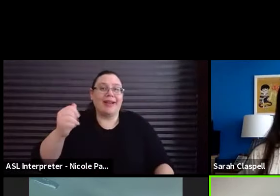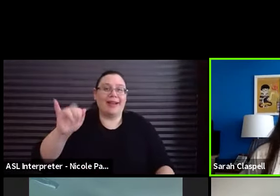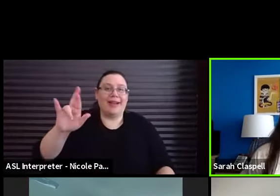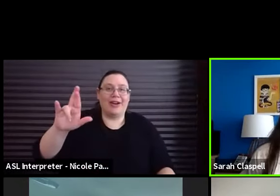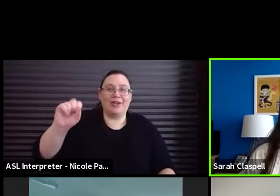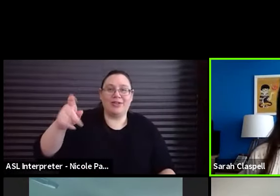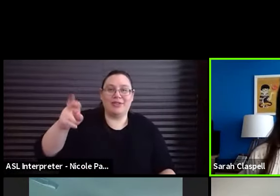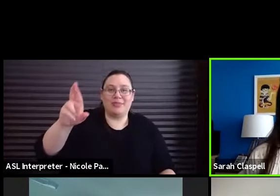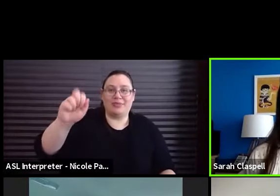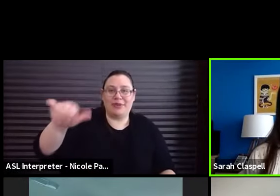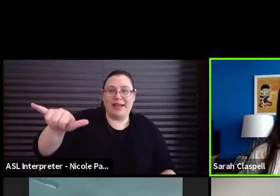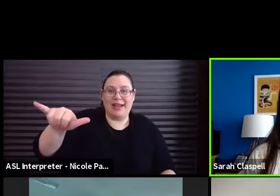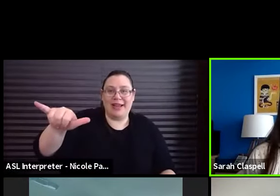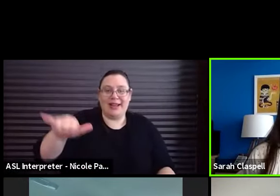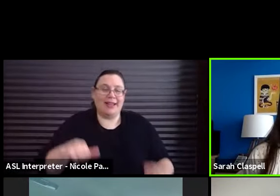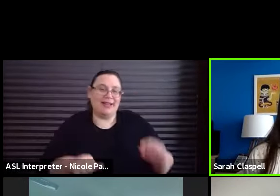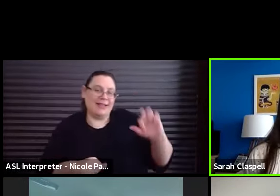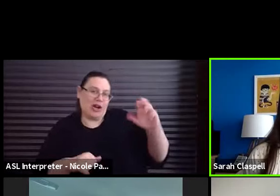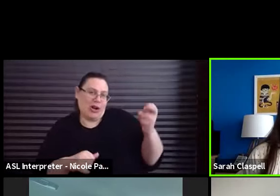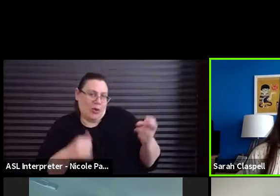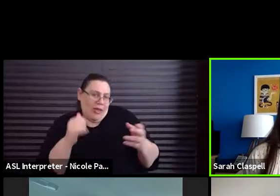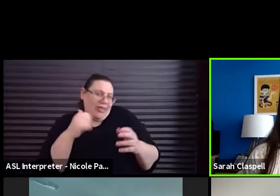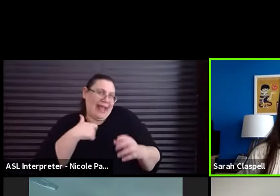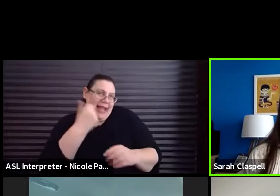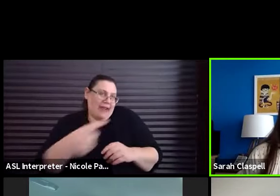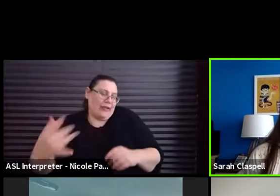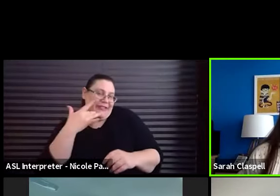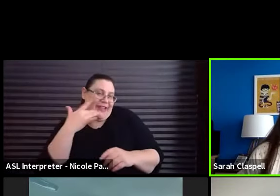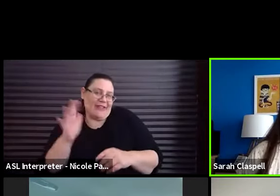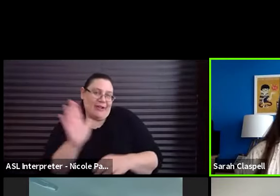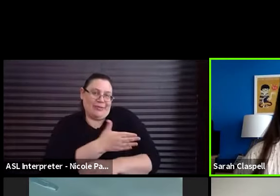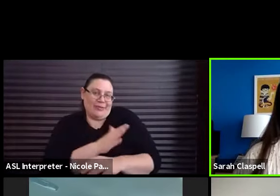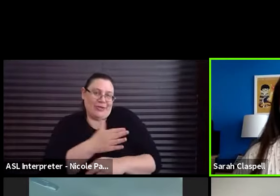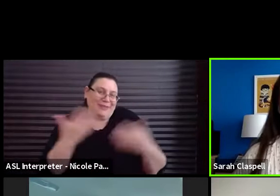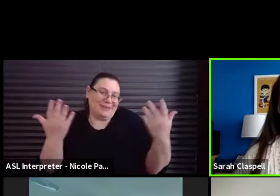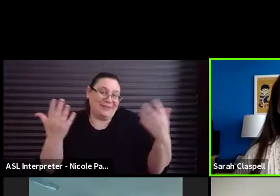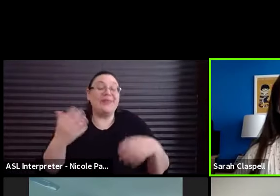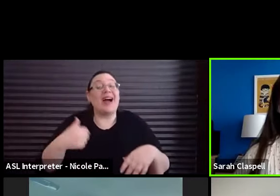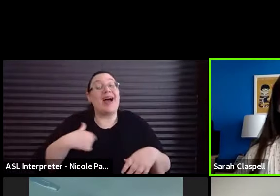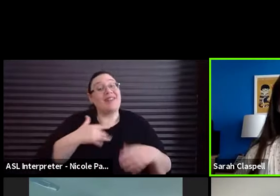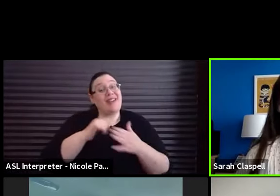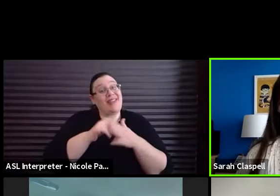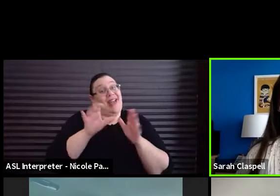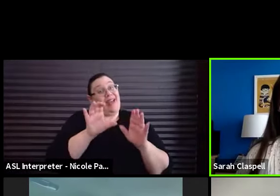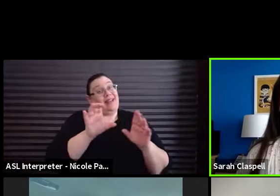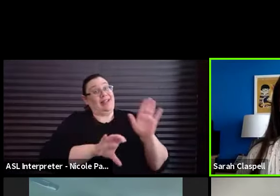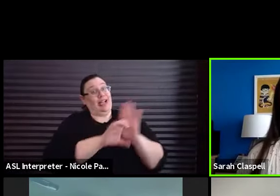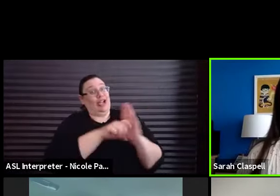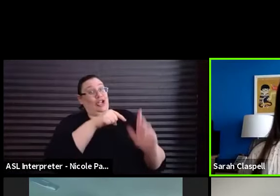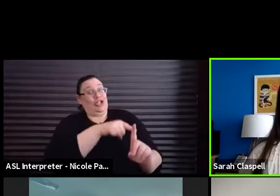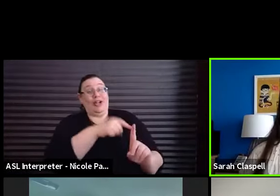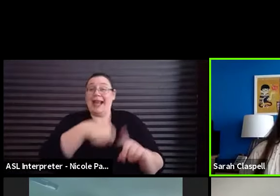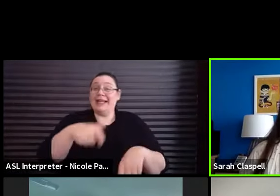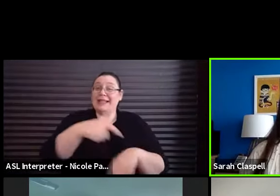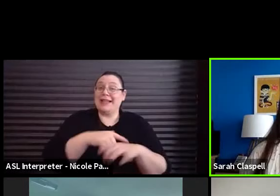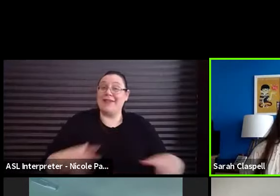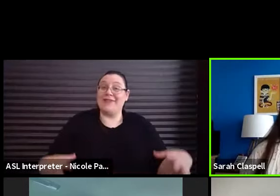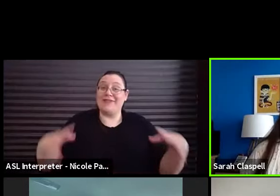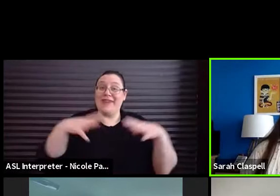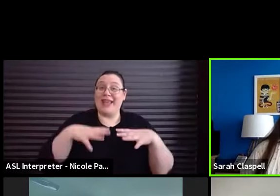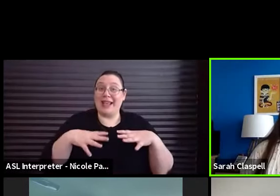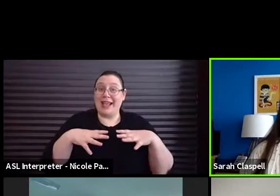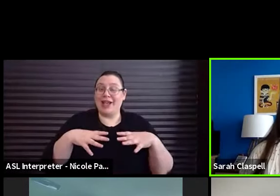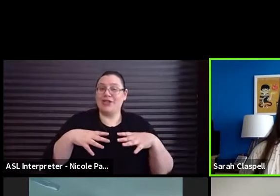I mean, whose is it? It's great. I feel like this person also like every vacation, you just go to visit like the